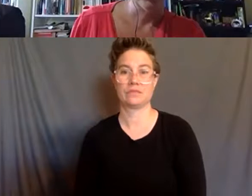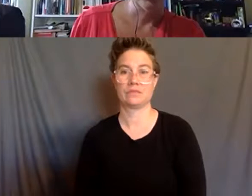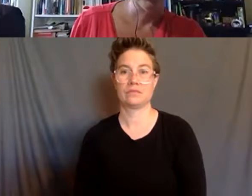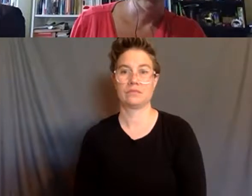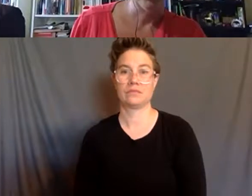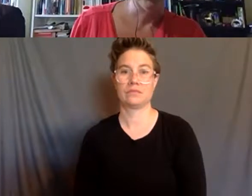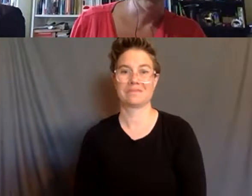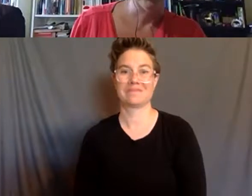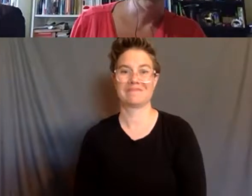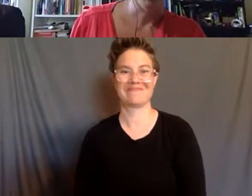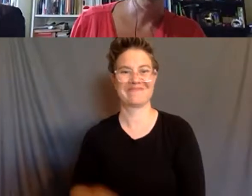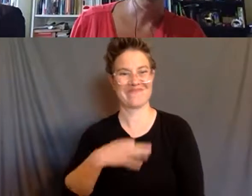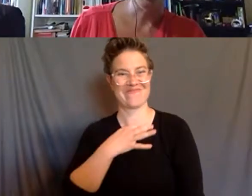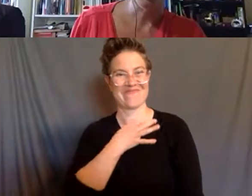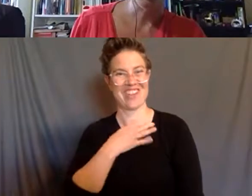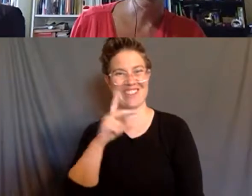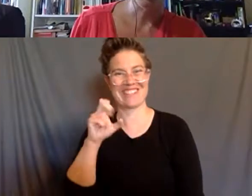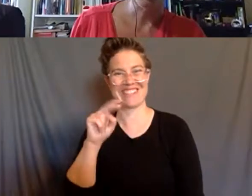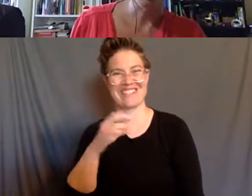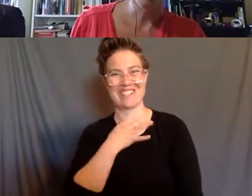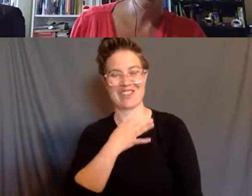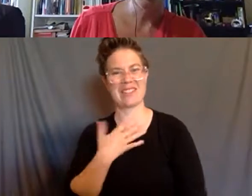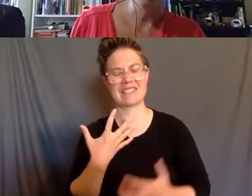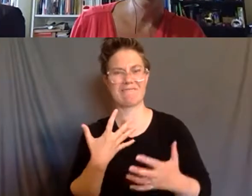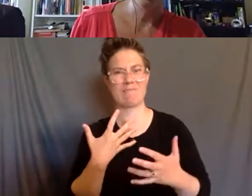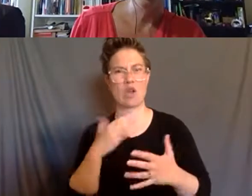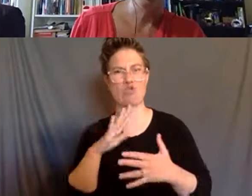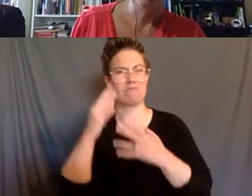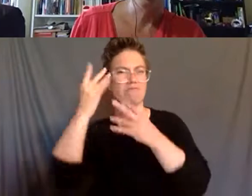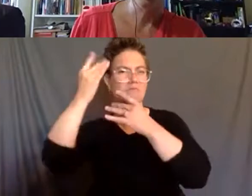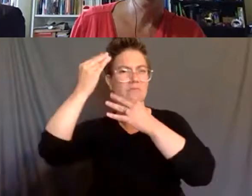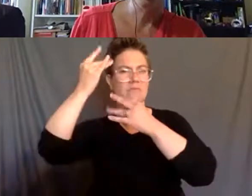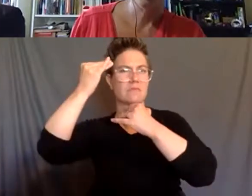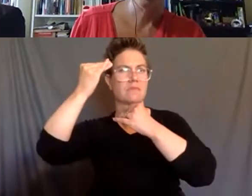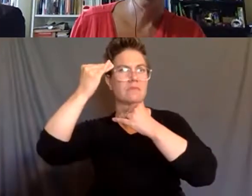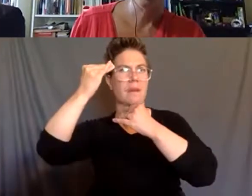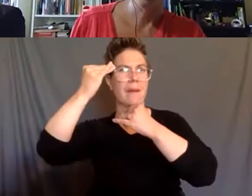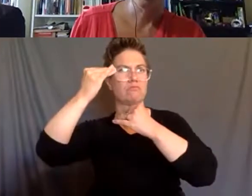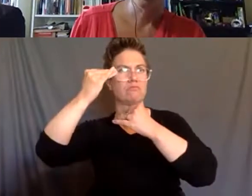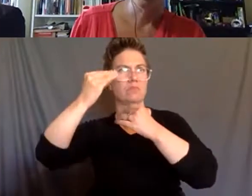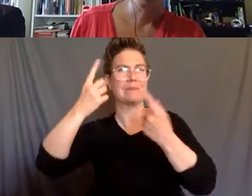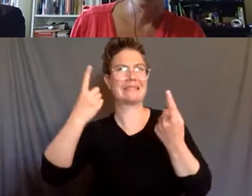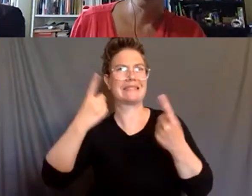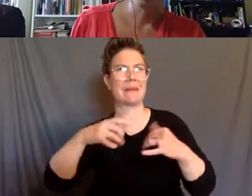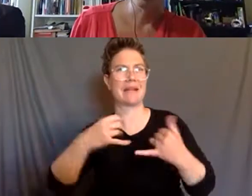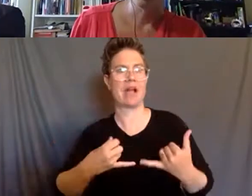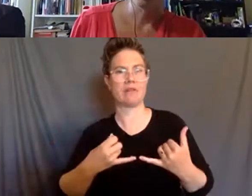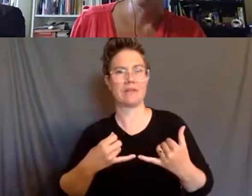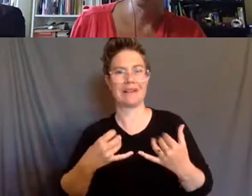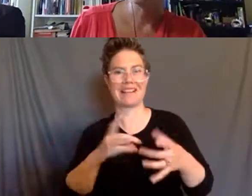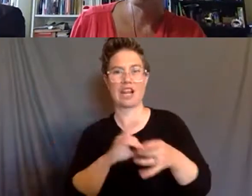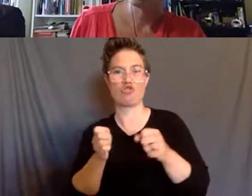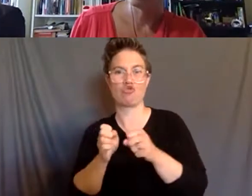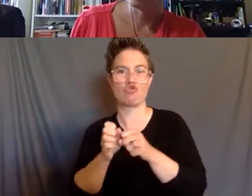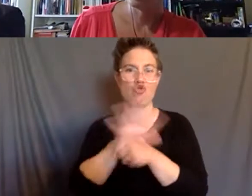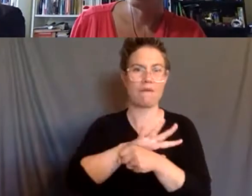I'm curious to hear you, you know, reflect also on the aspect of the current moment that's about COVID-19. I